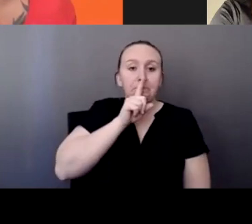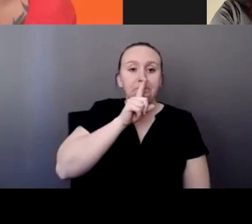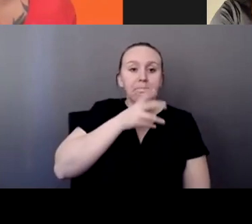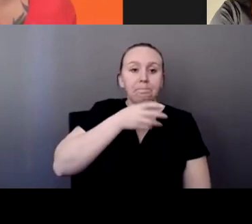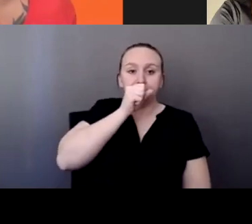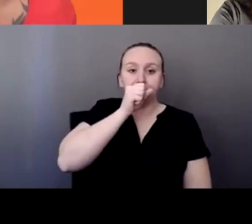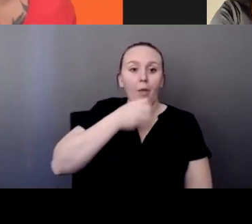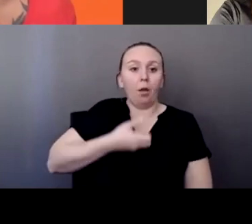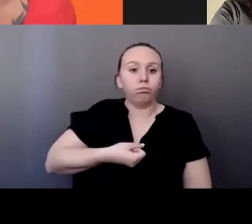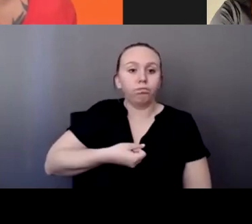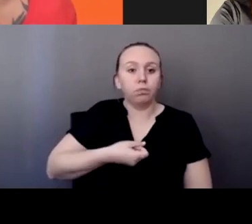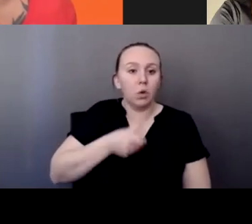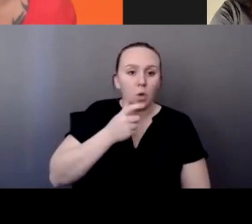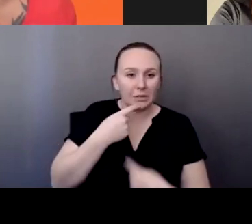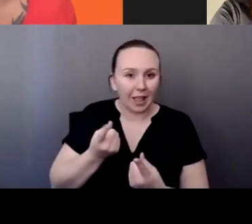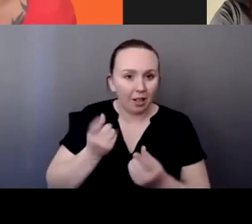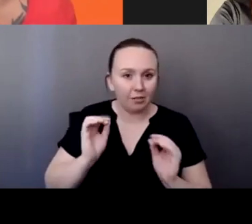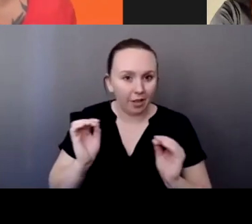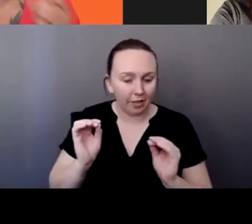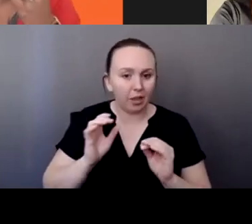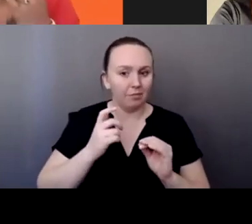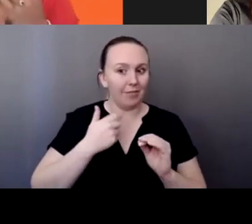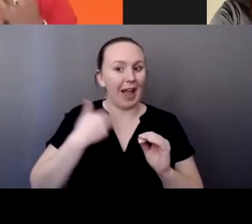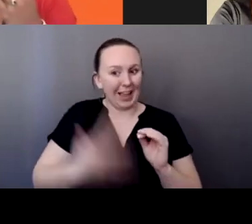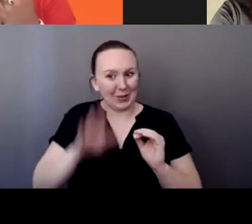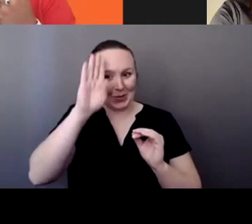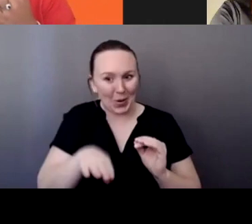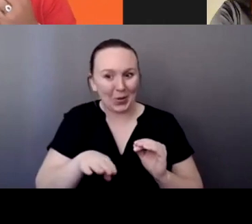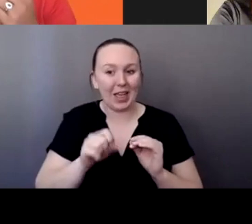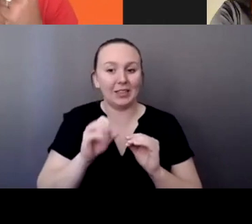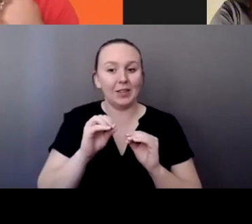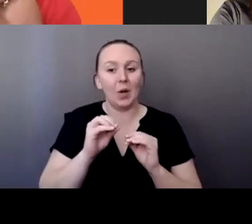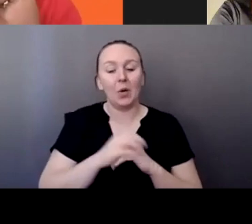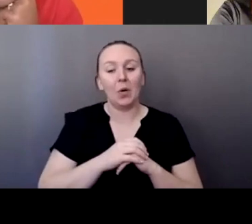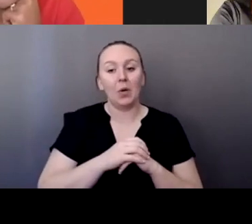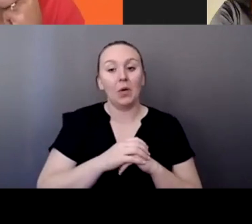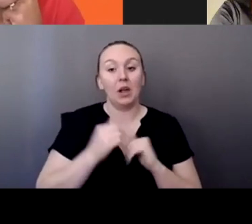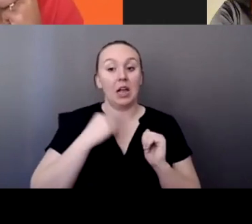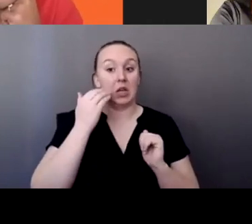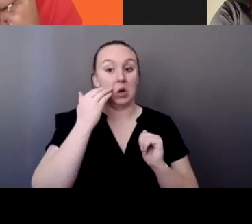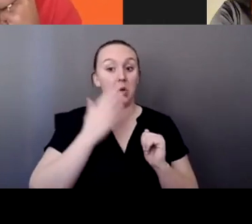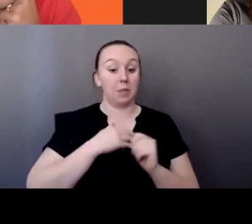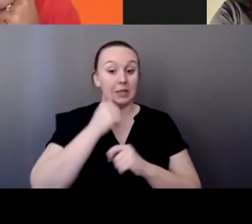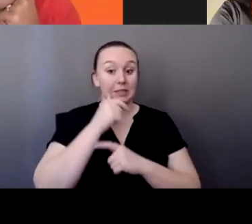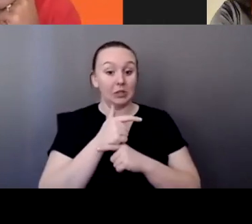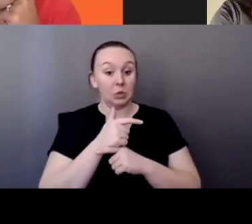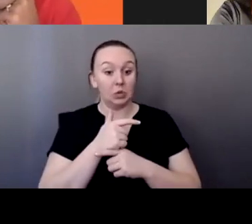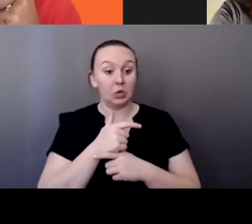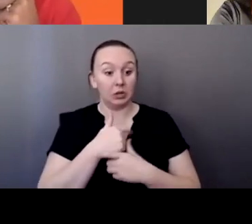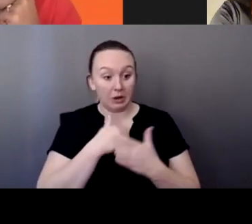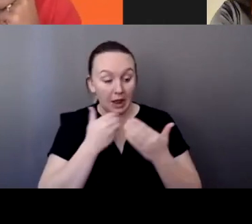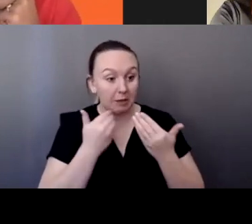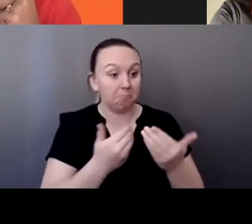And so, um, and I knew that. And so I know for my sister, I went out and did some investigation